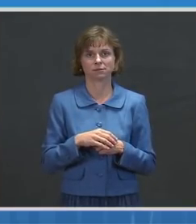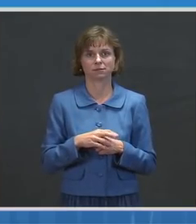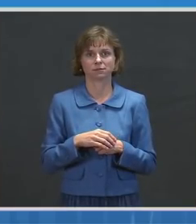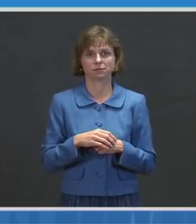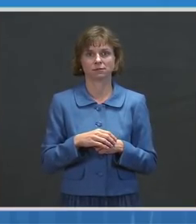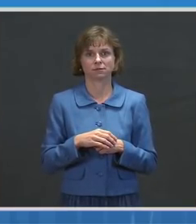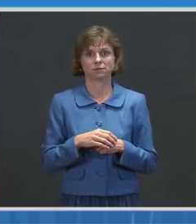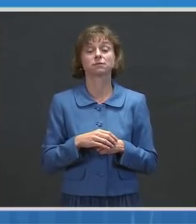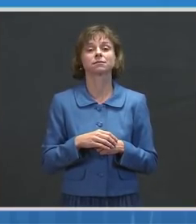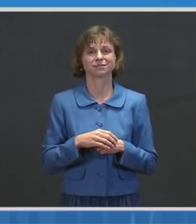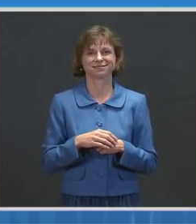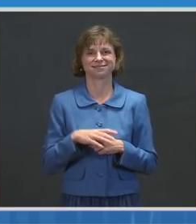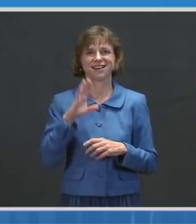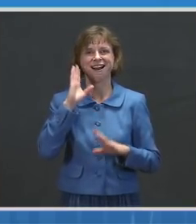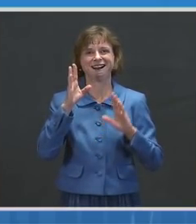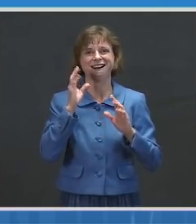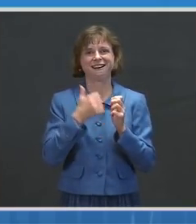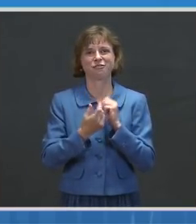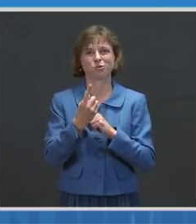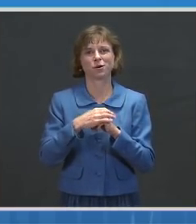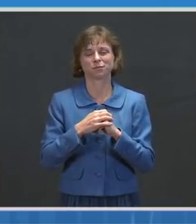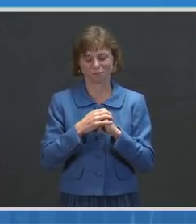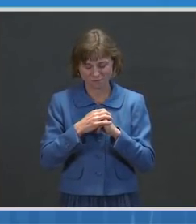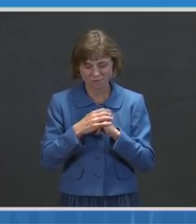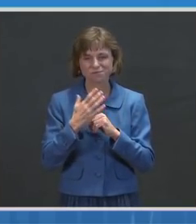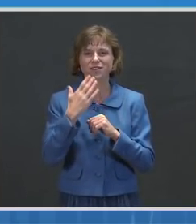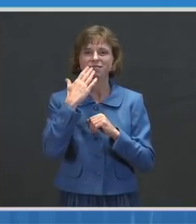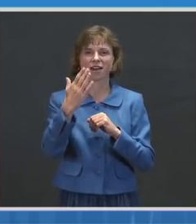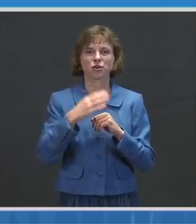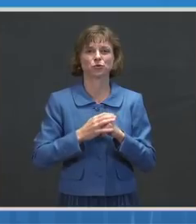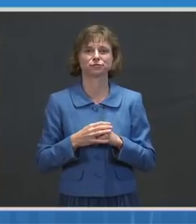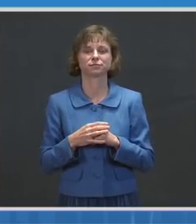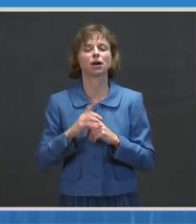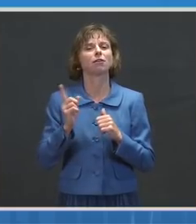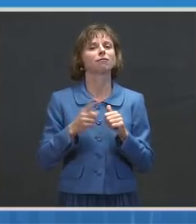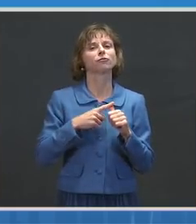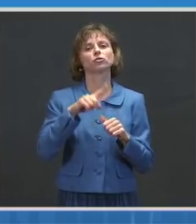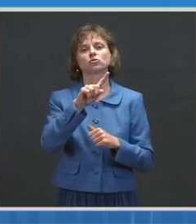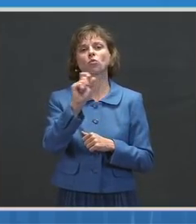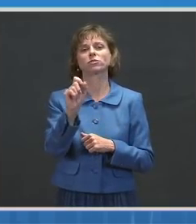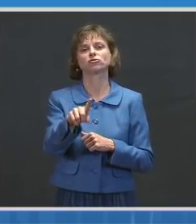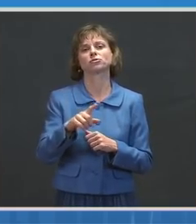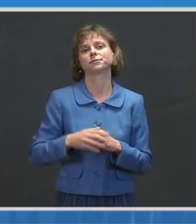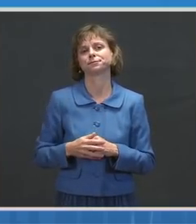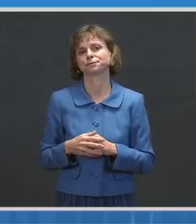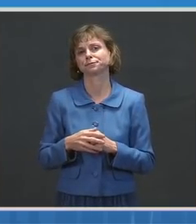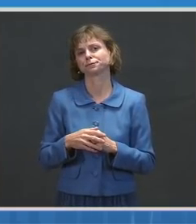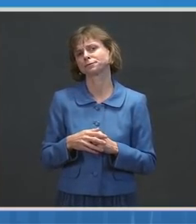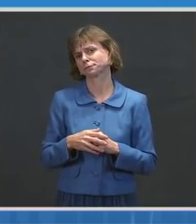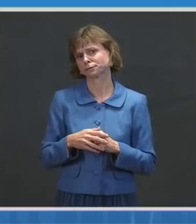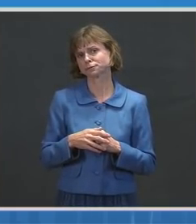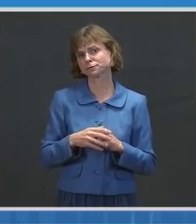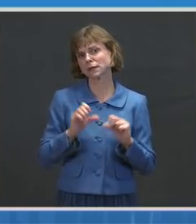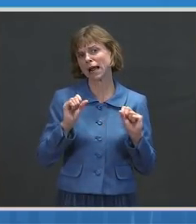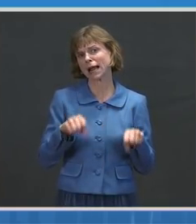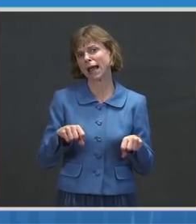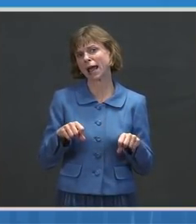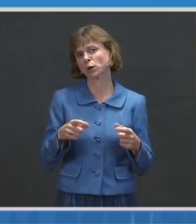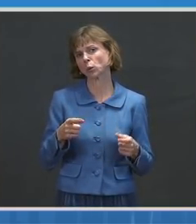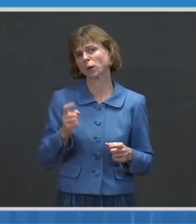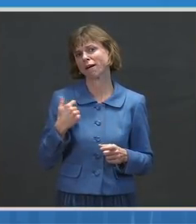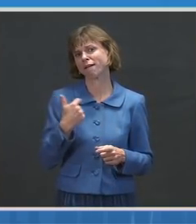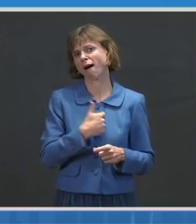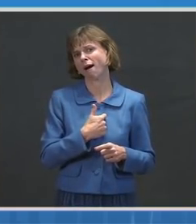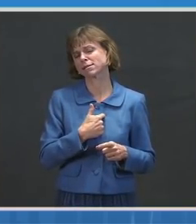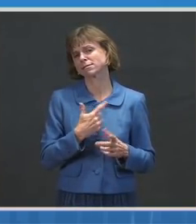The Hi, everyone. Thank you. First question is, can you give us your assessment of